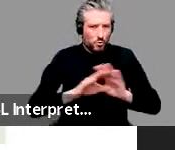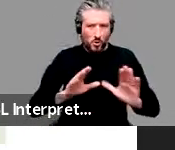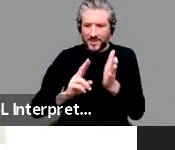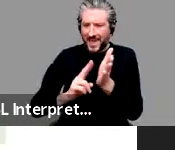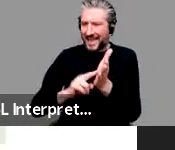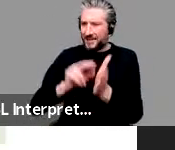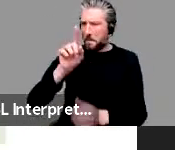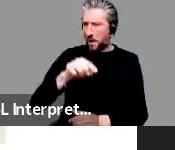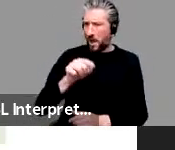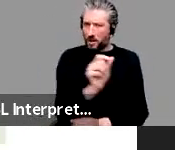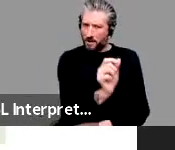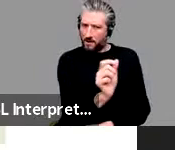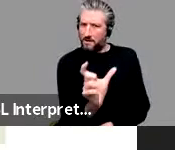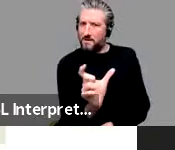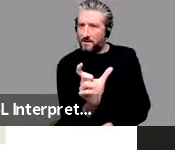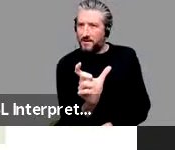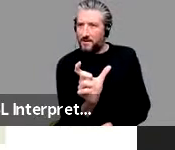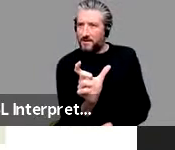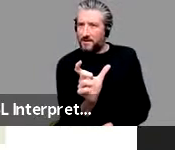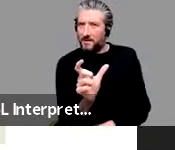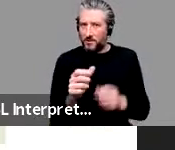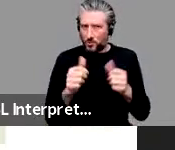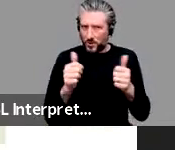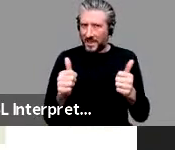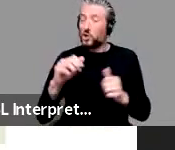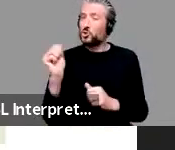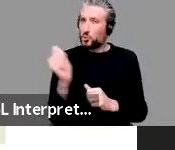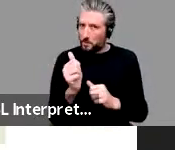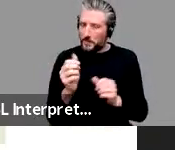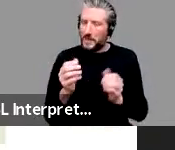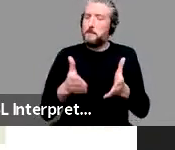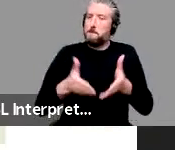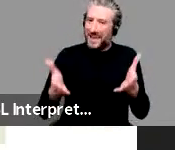So again, it should be bigger than a noun.